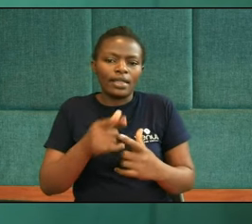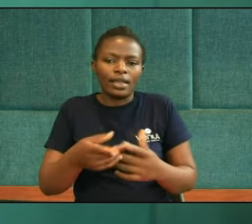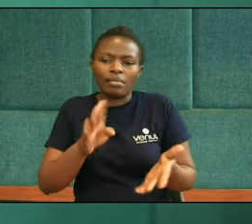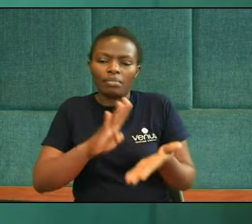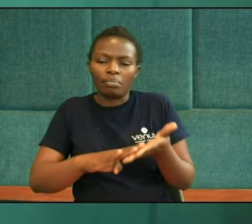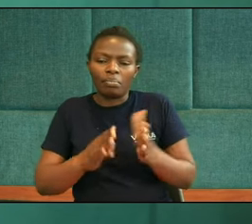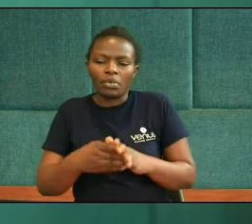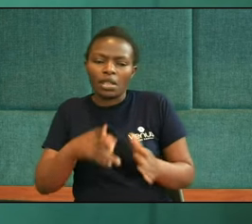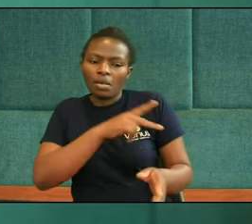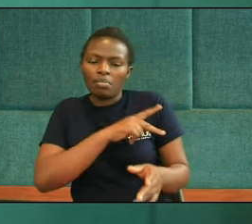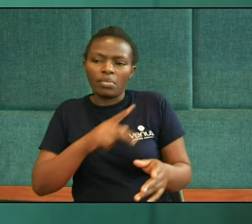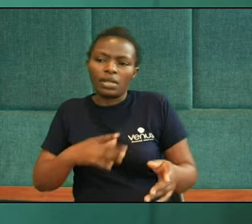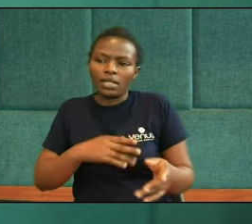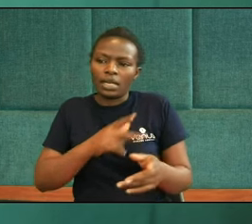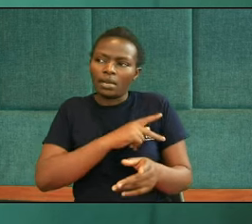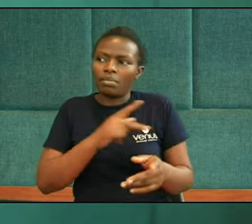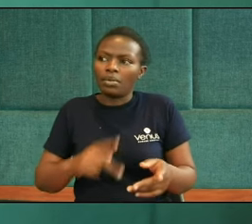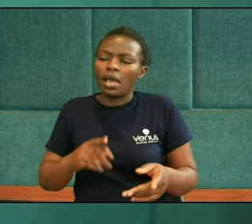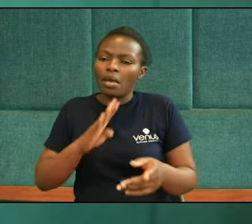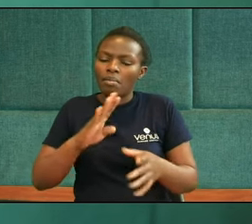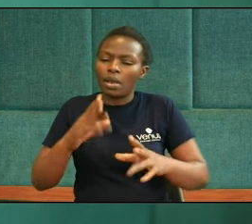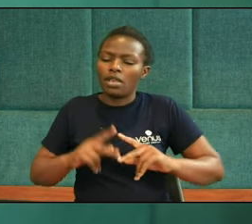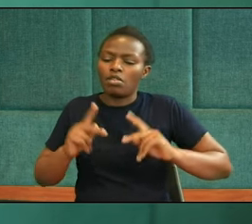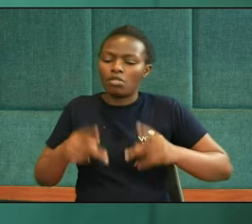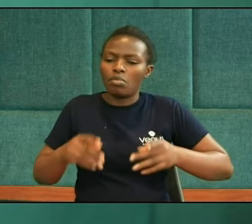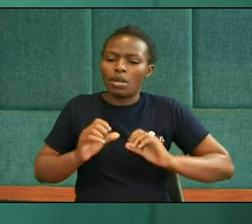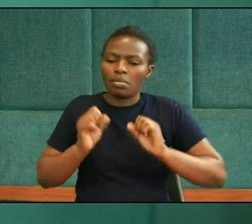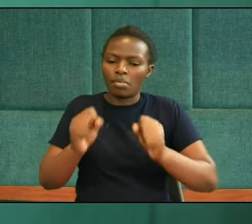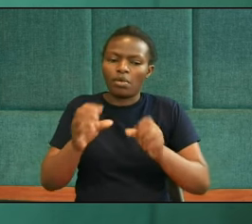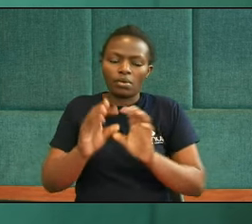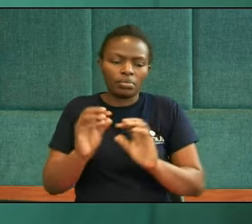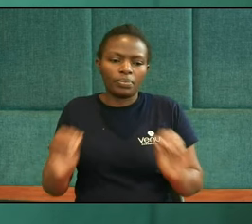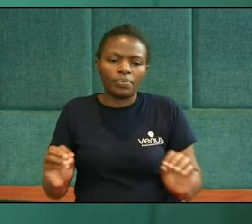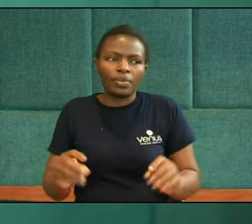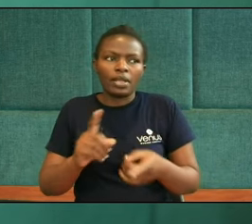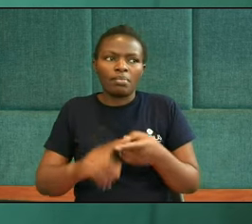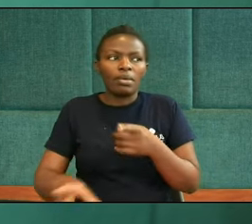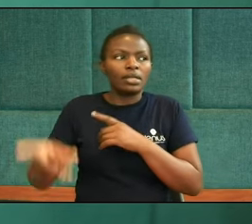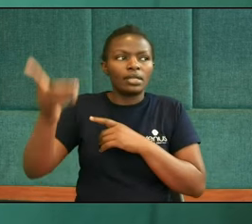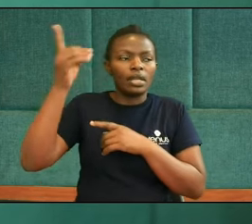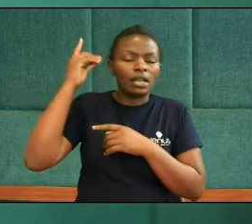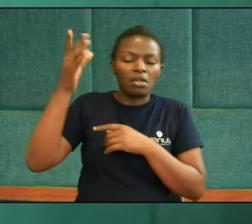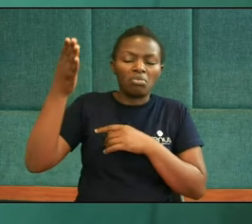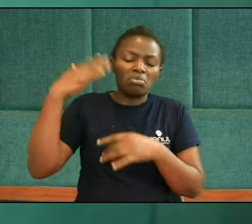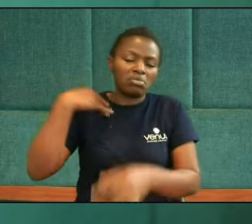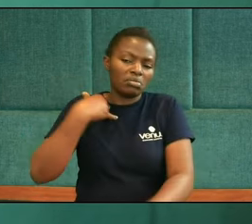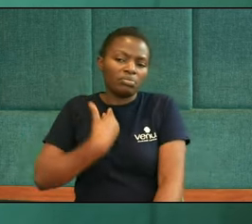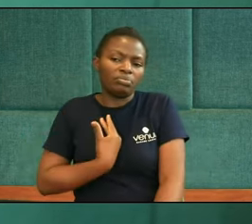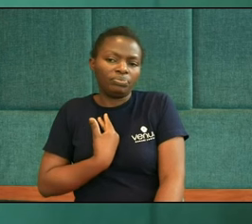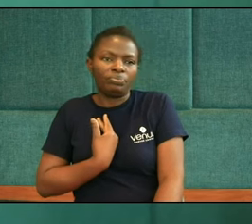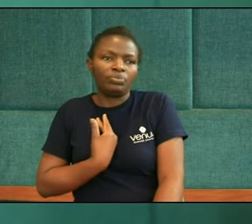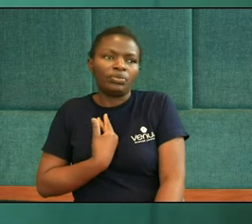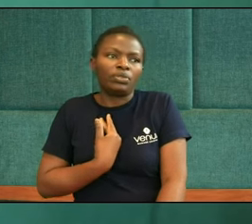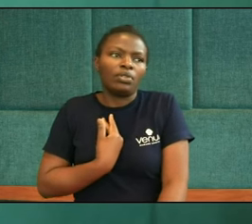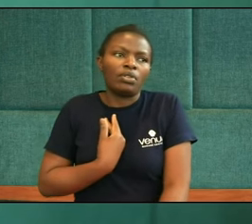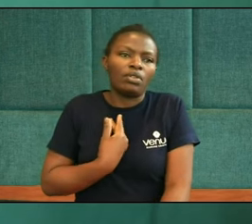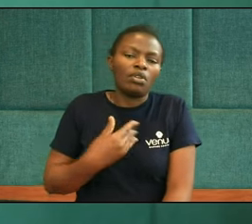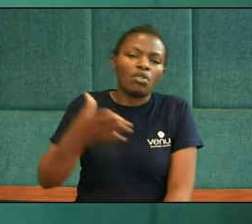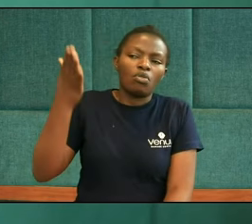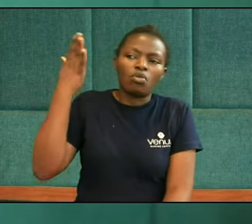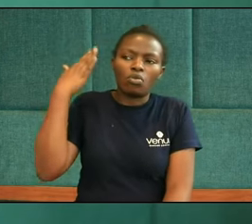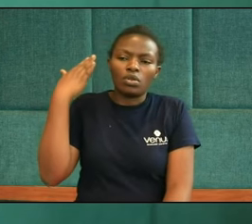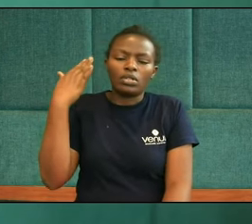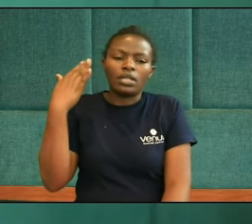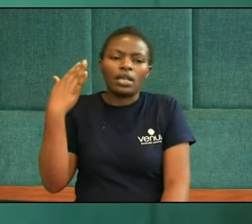destroyed But not by human power I, Daniel, was worn out I exalted for several